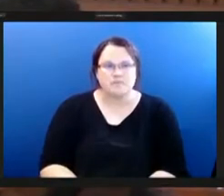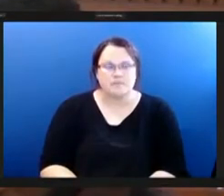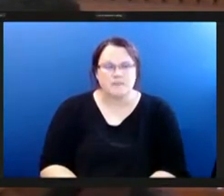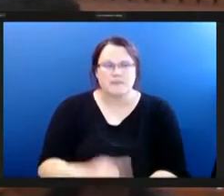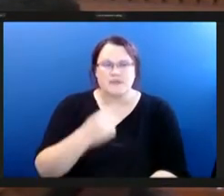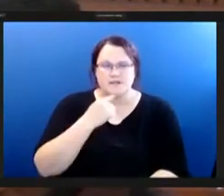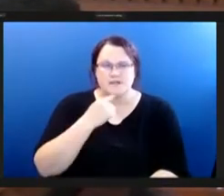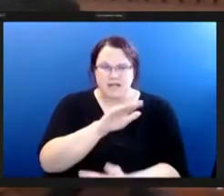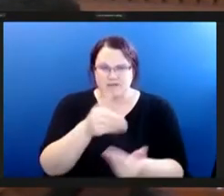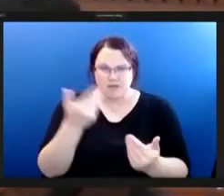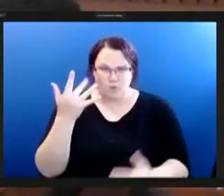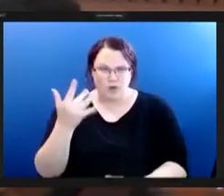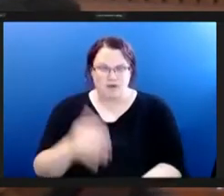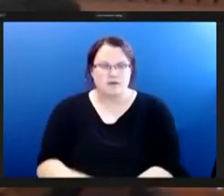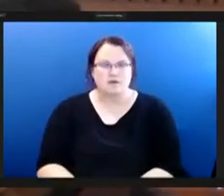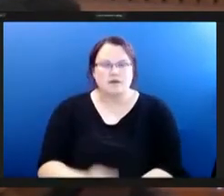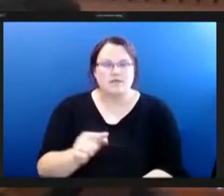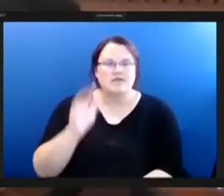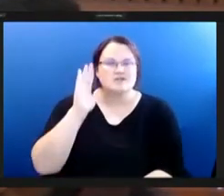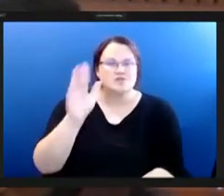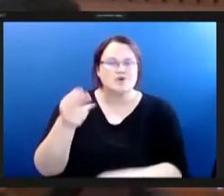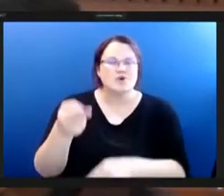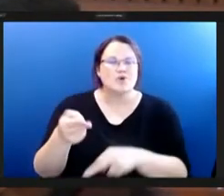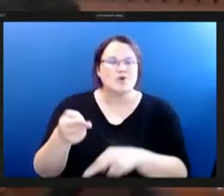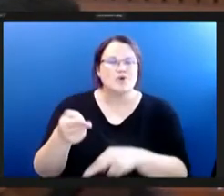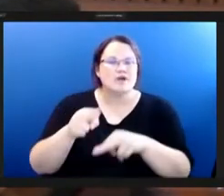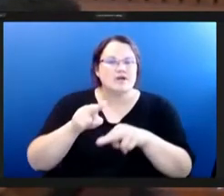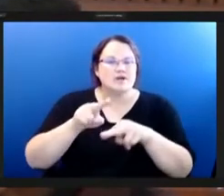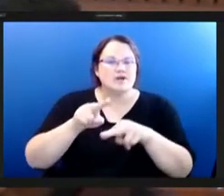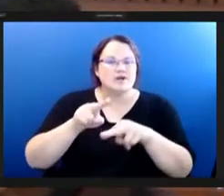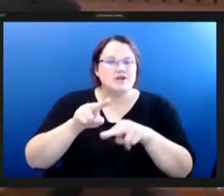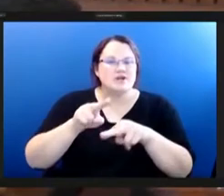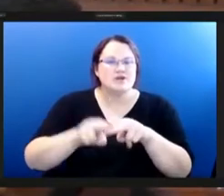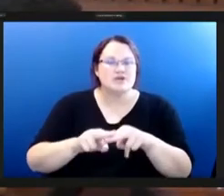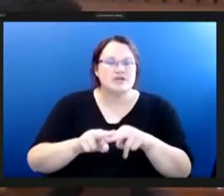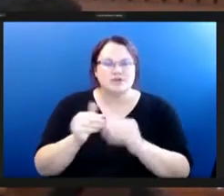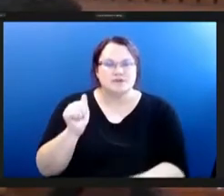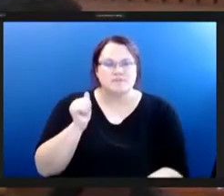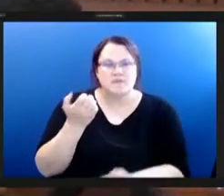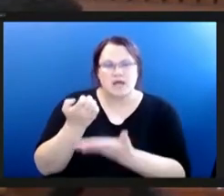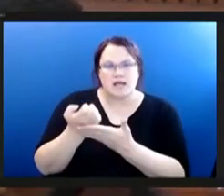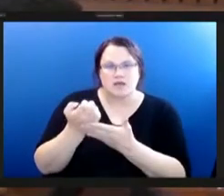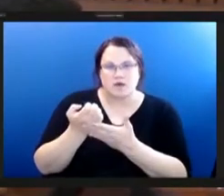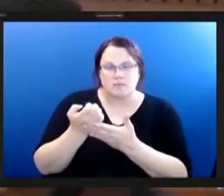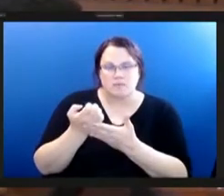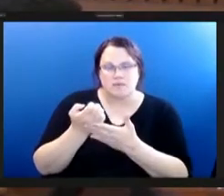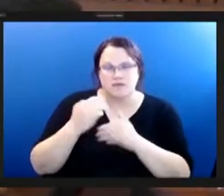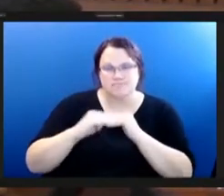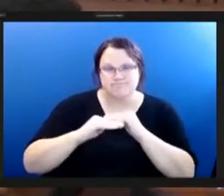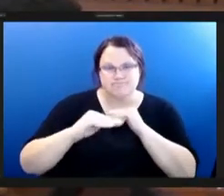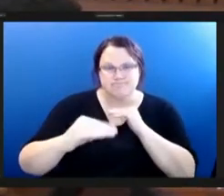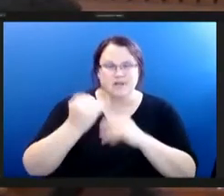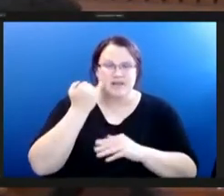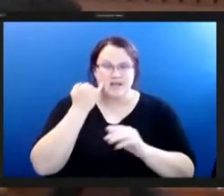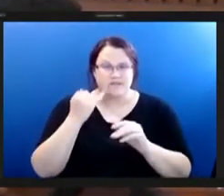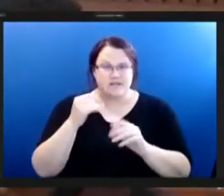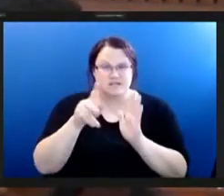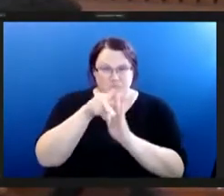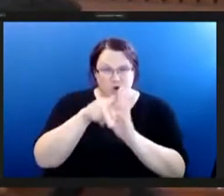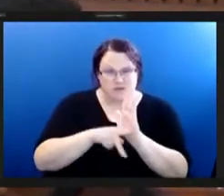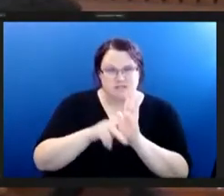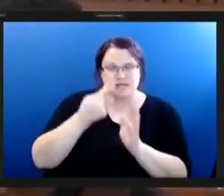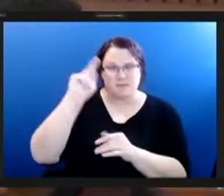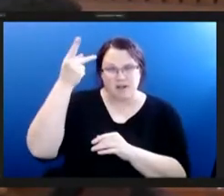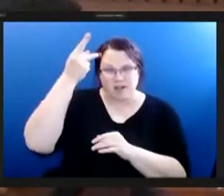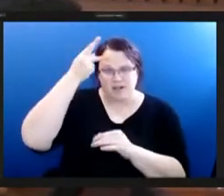this to say that this will increase community resilience and our economic stability and if it is policy and political decisions